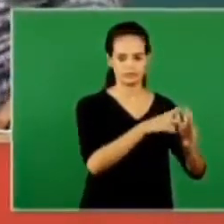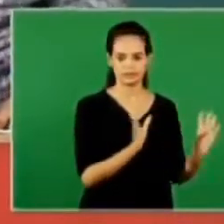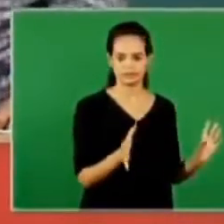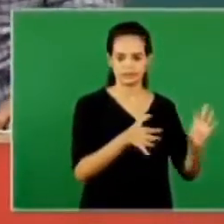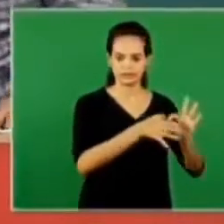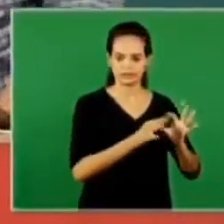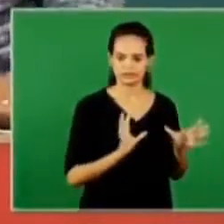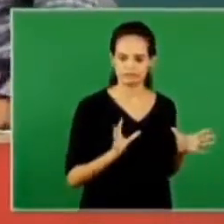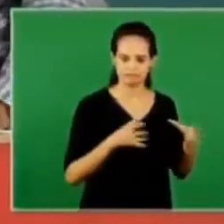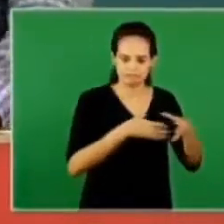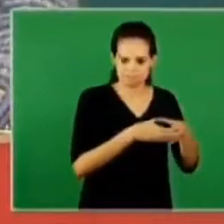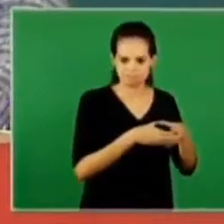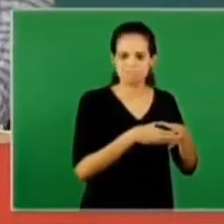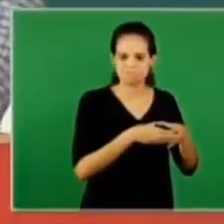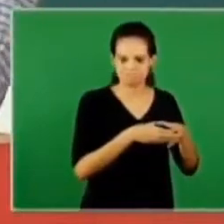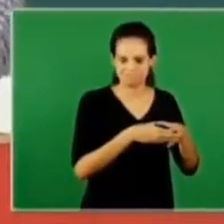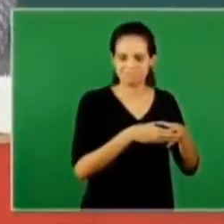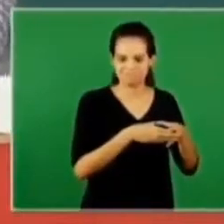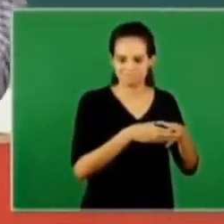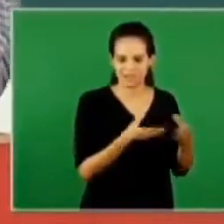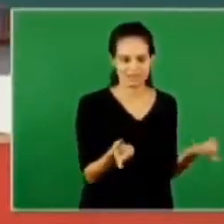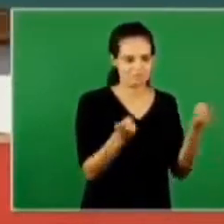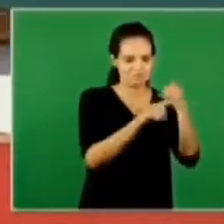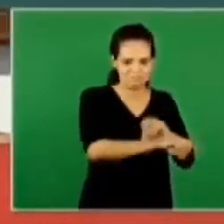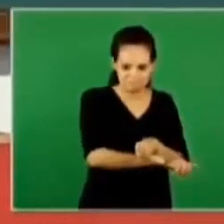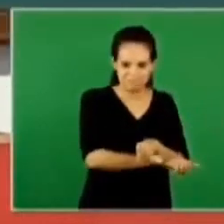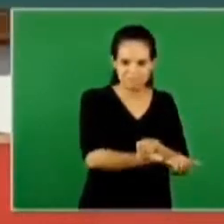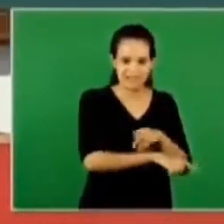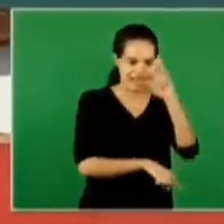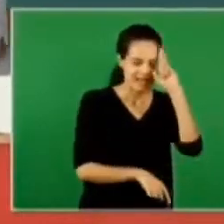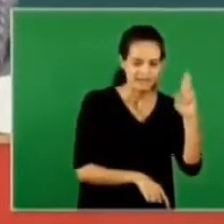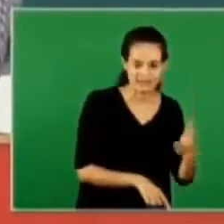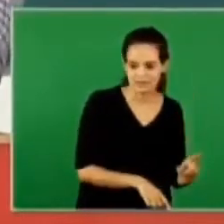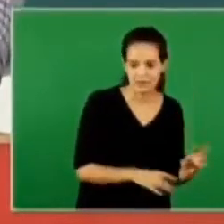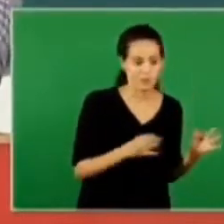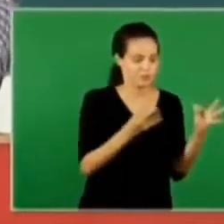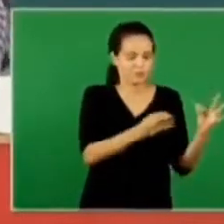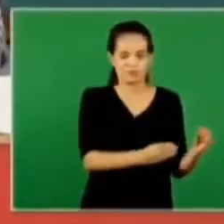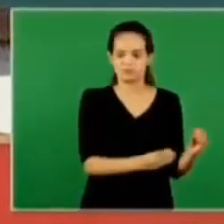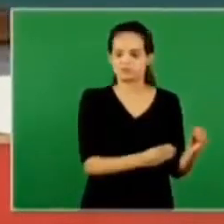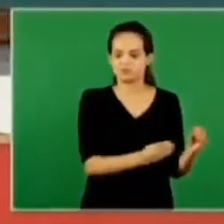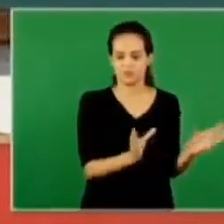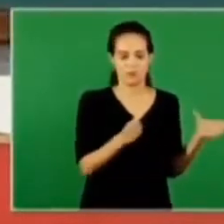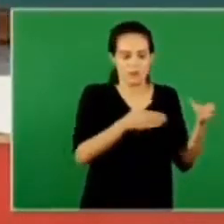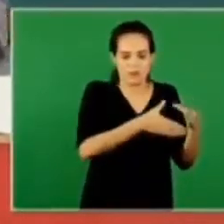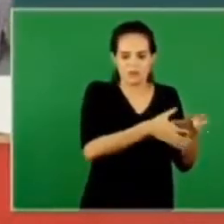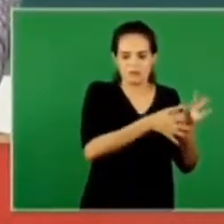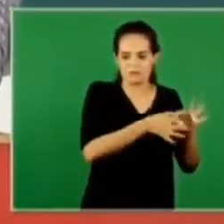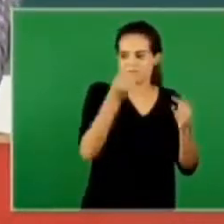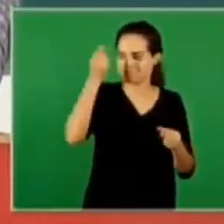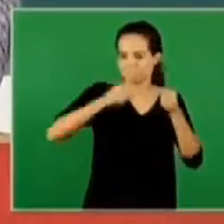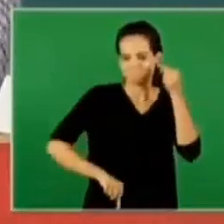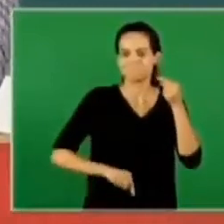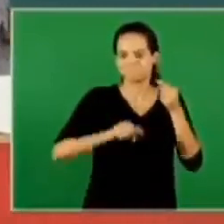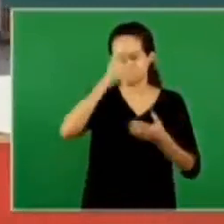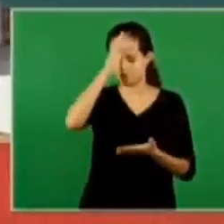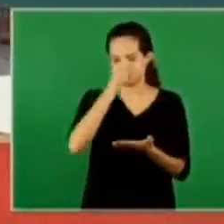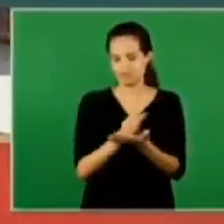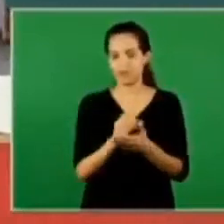but the text that we just read says the following but if we walk in the light what light